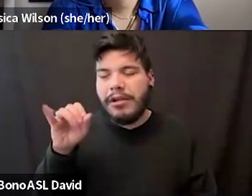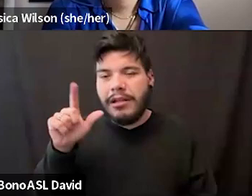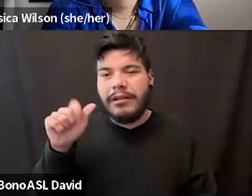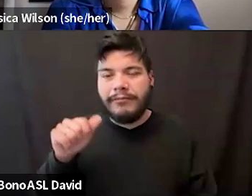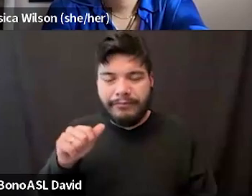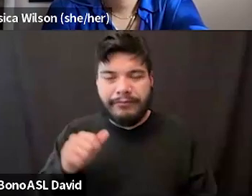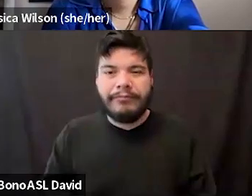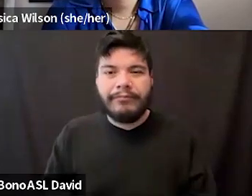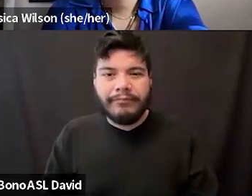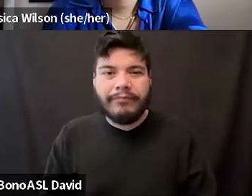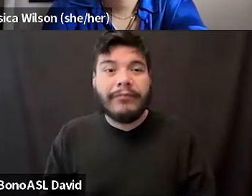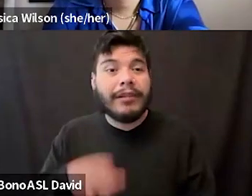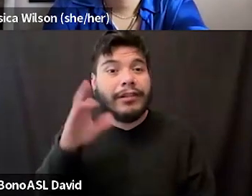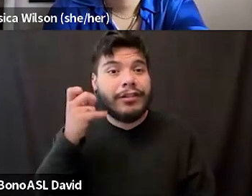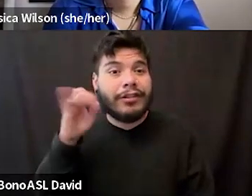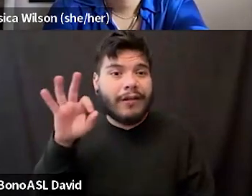Thank you. Chef Fresh.